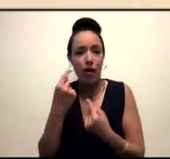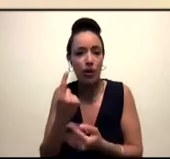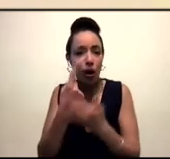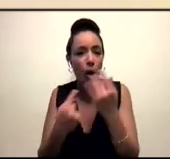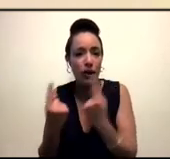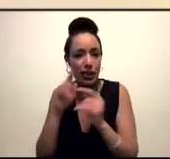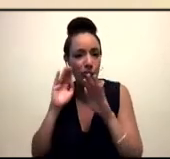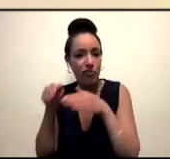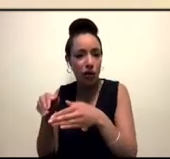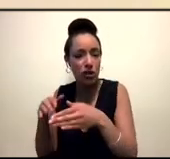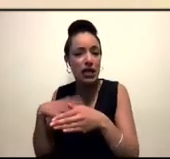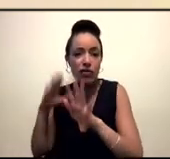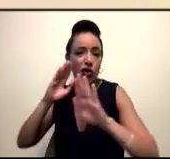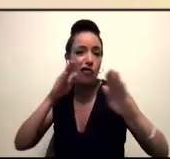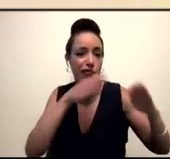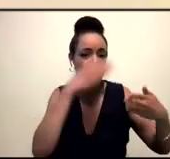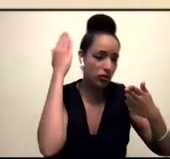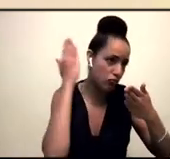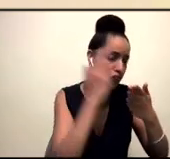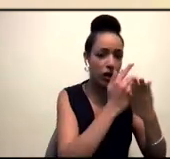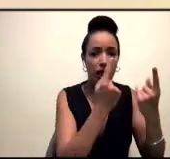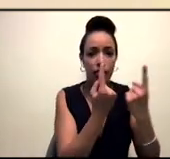focusing on. Um, yeah.